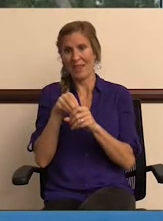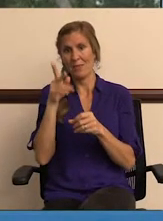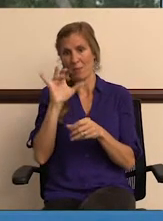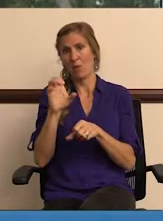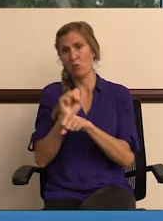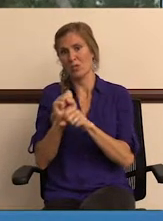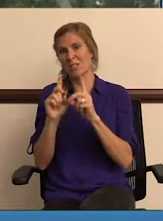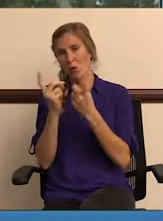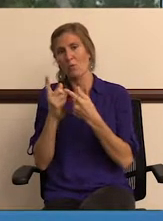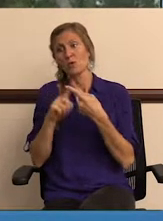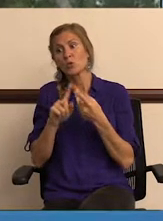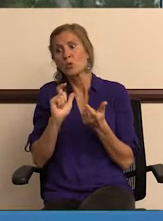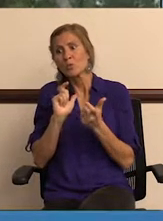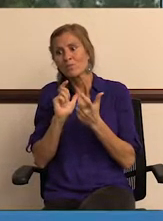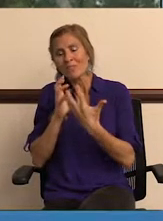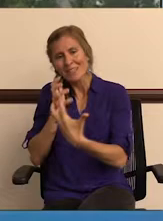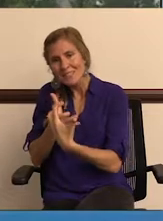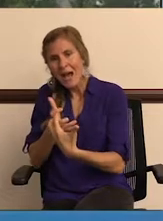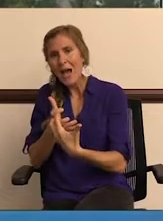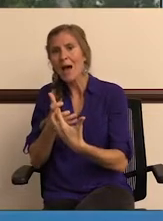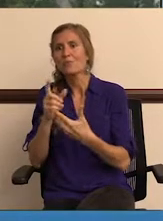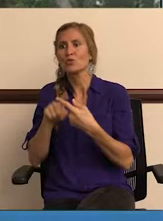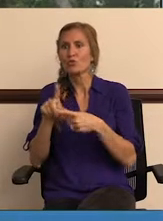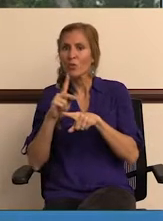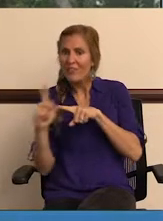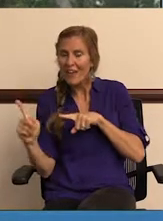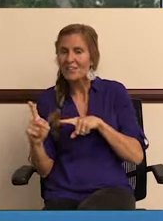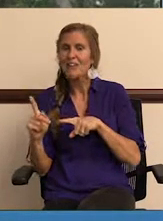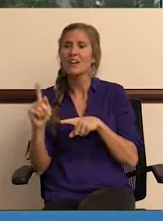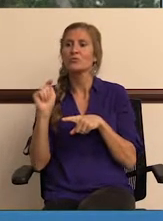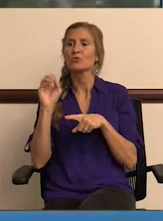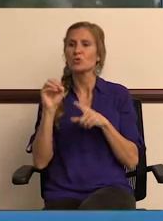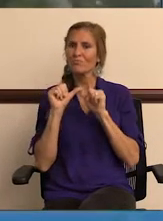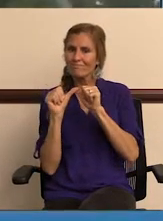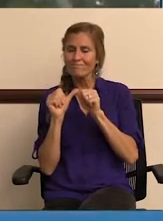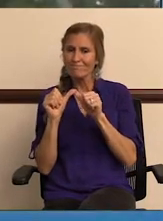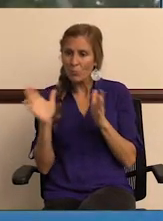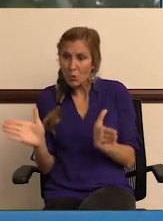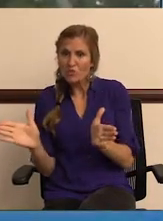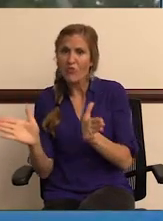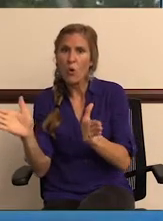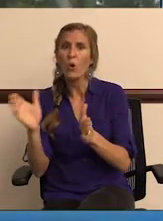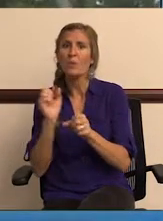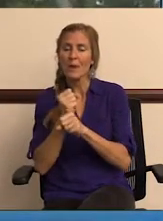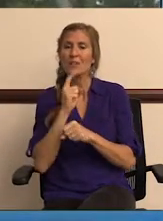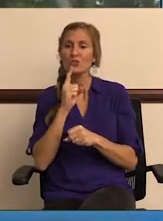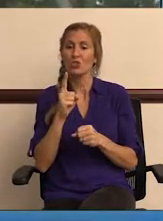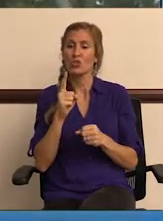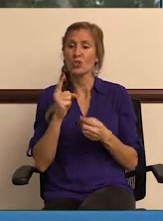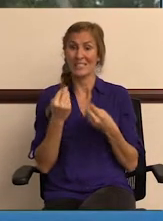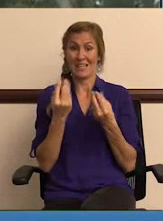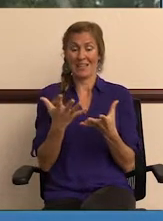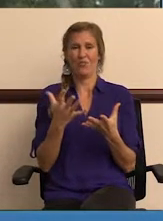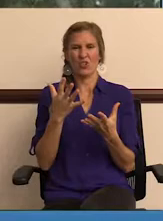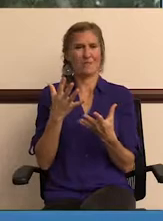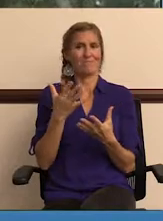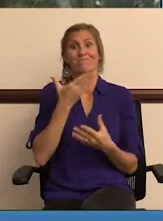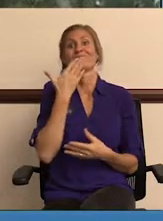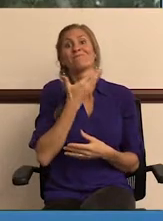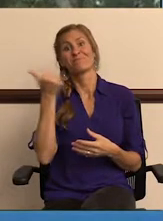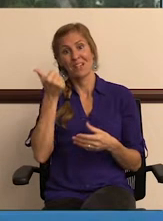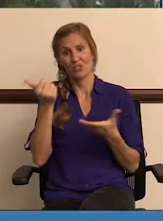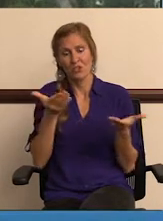leadership in the public works department to adapt, to professionalize, and to continue to push forward to make sure we're